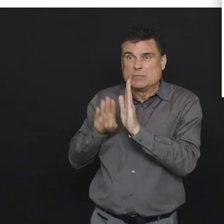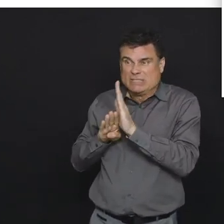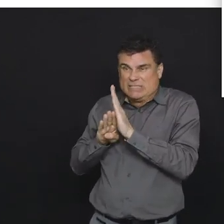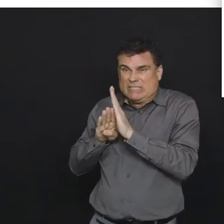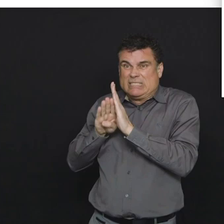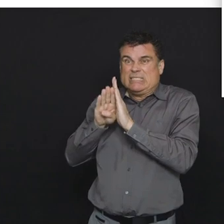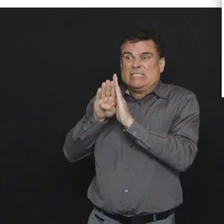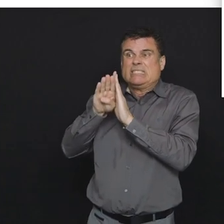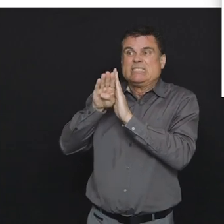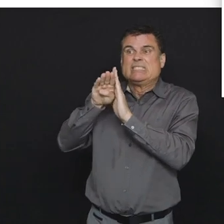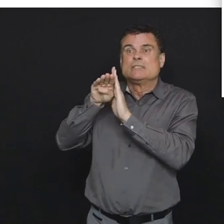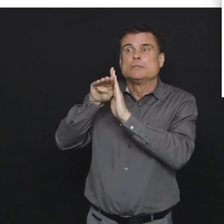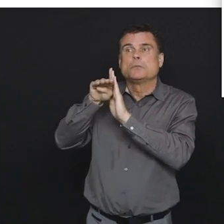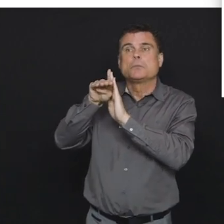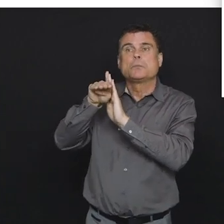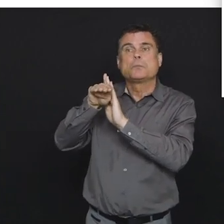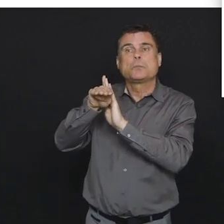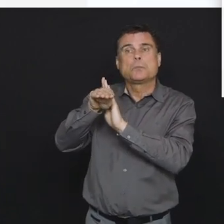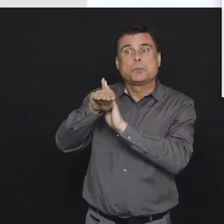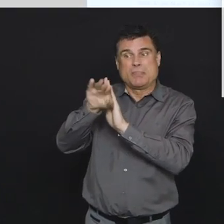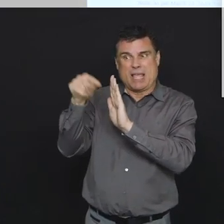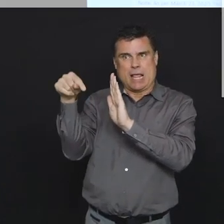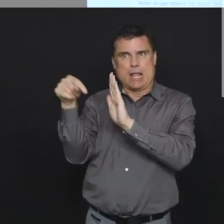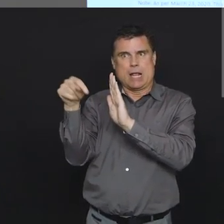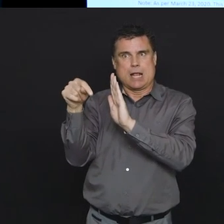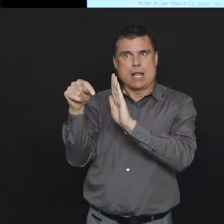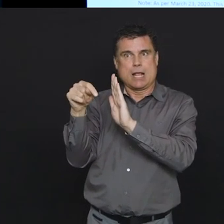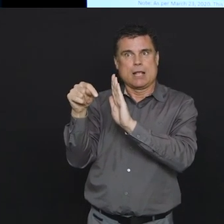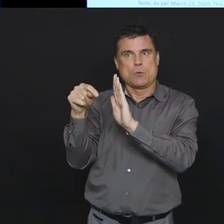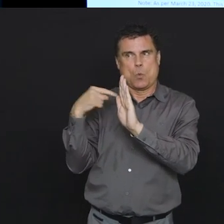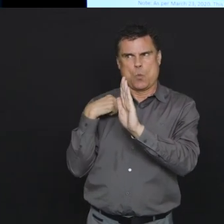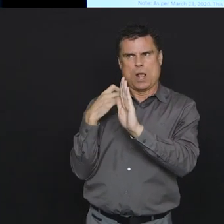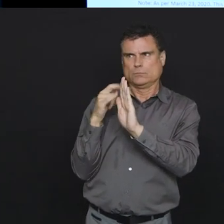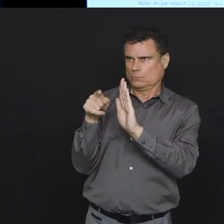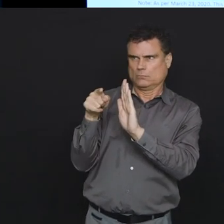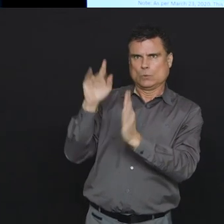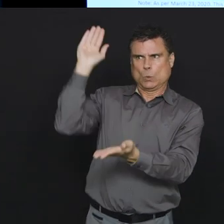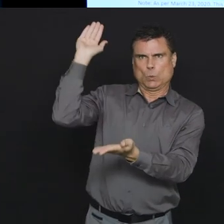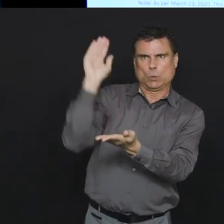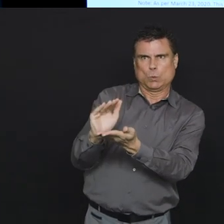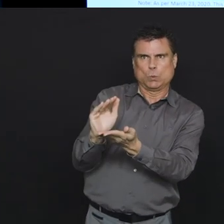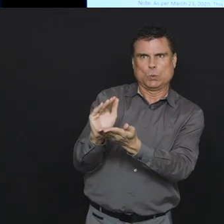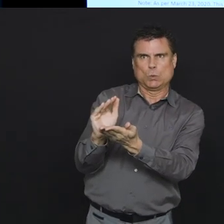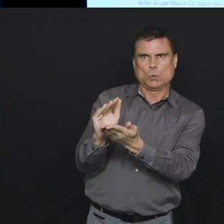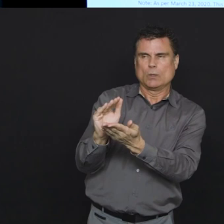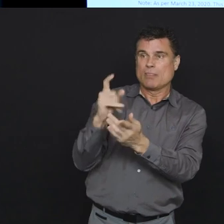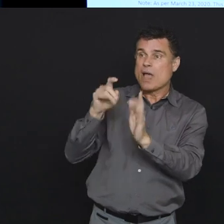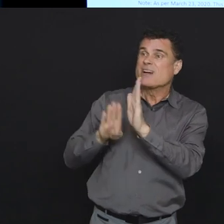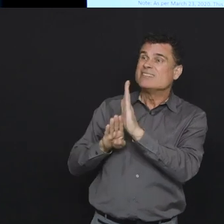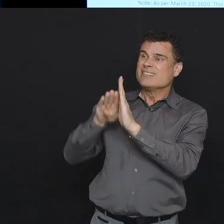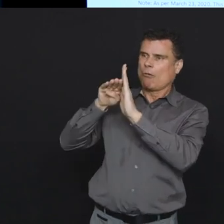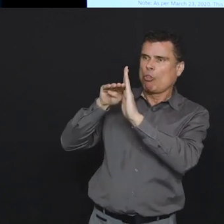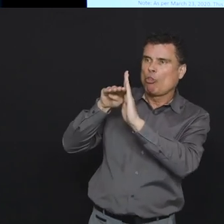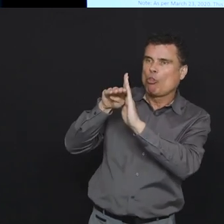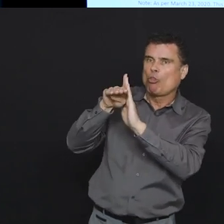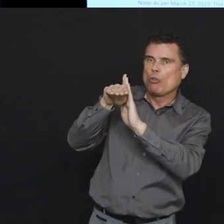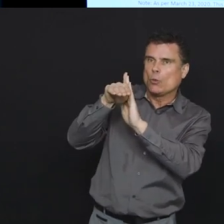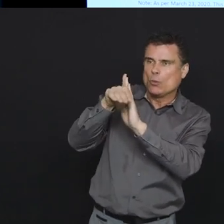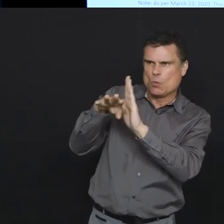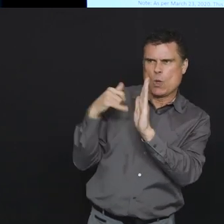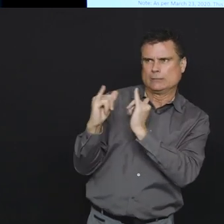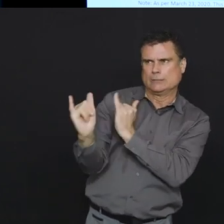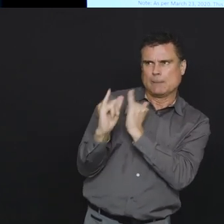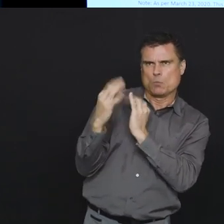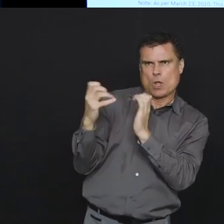in the first couple of weeks and then flattened out and that's what we need to when we talk about flattening the curve